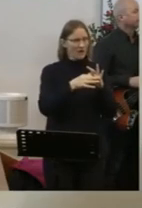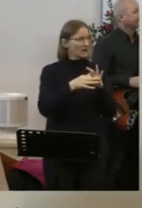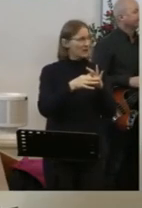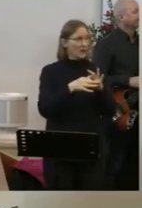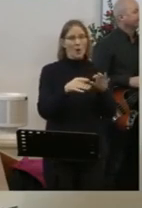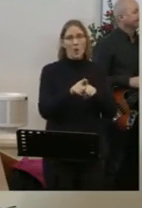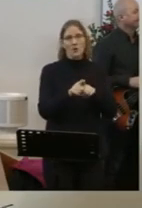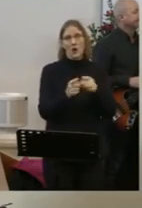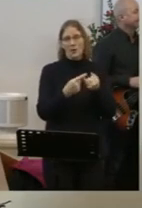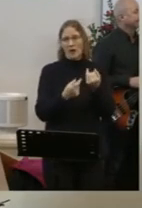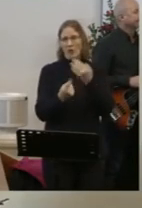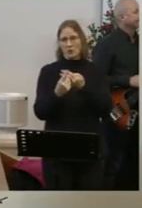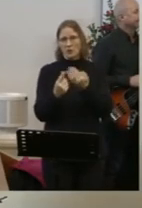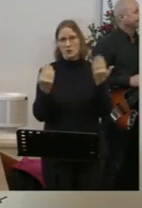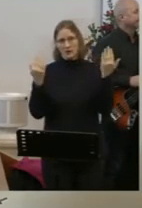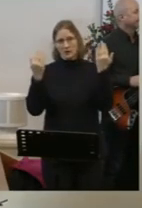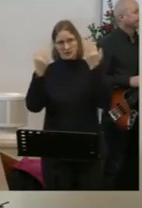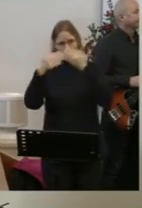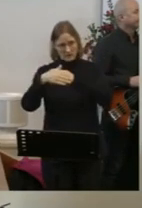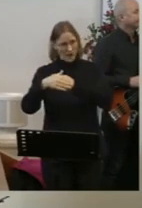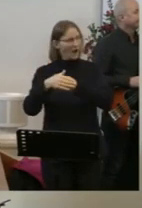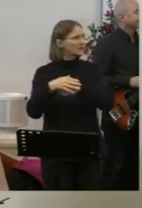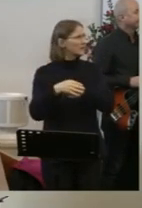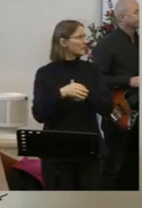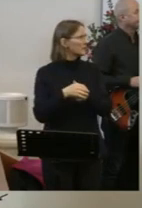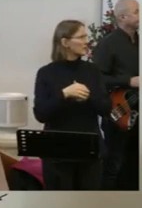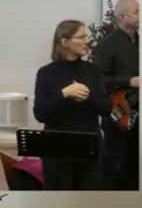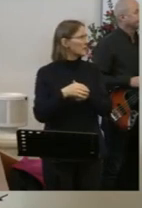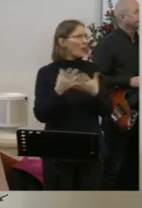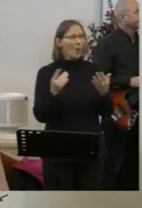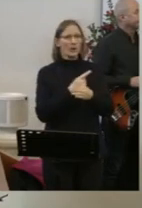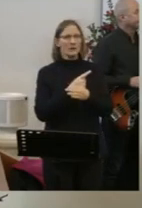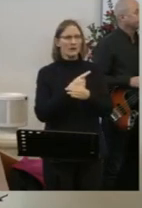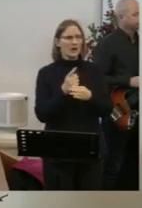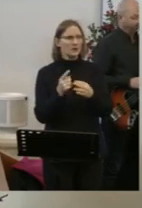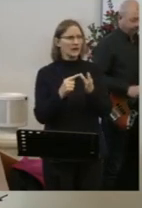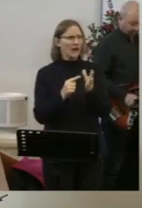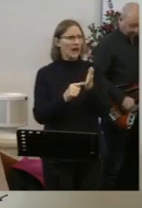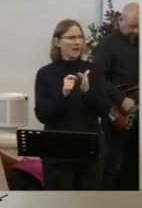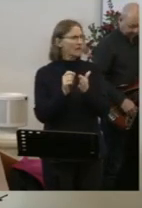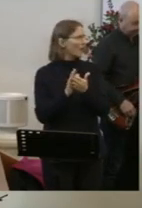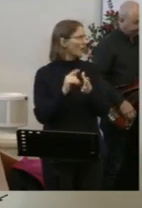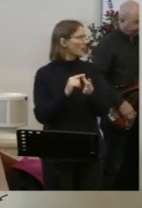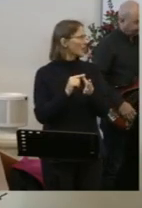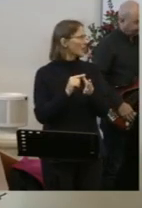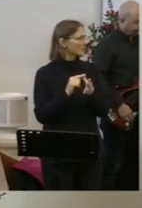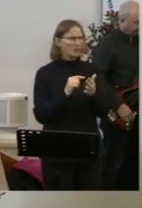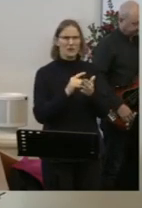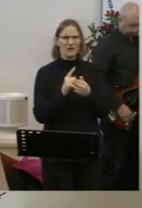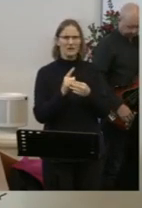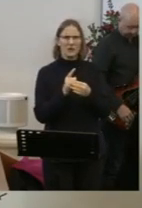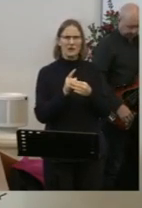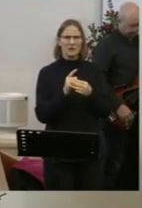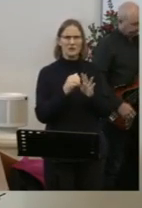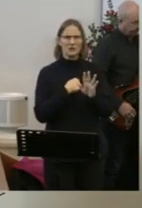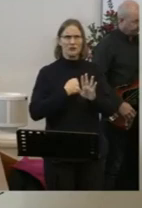We'll see you at Alpha See you next week at 10.30 But let's give God the glory